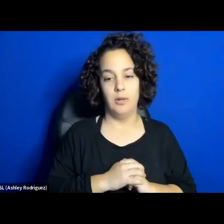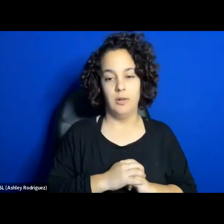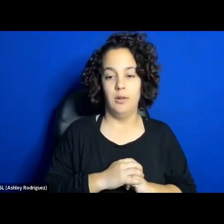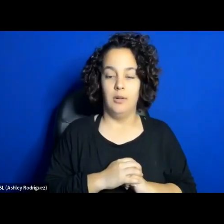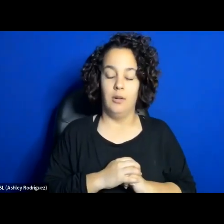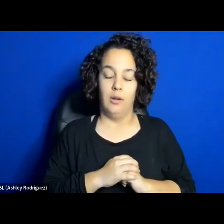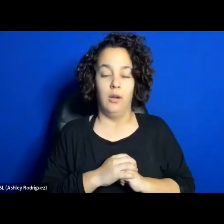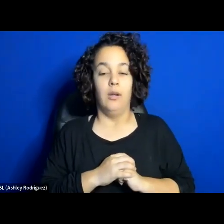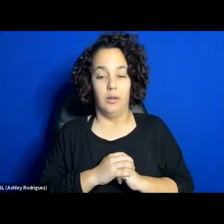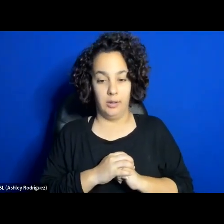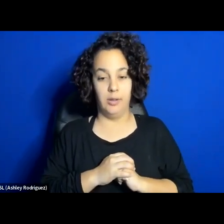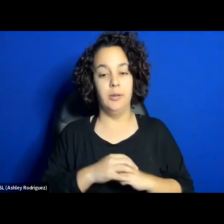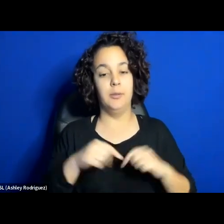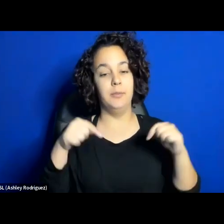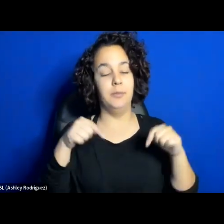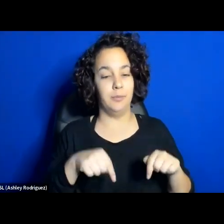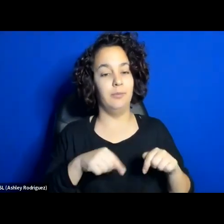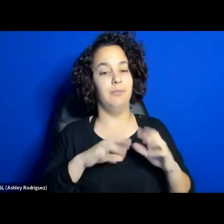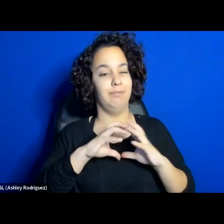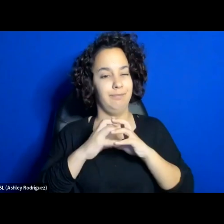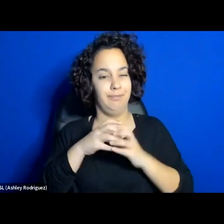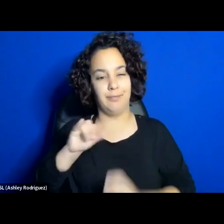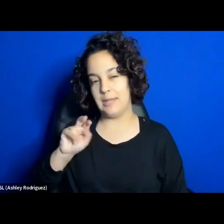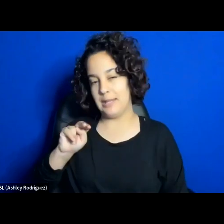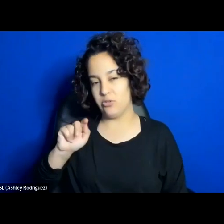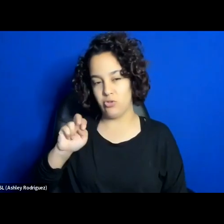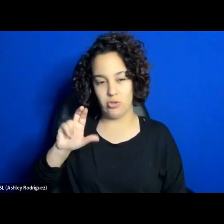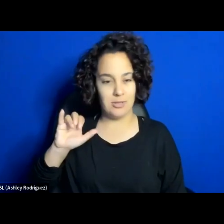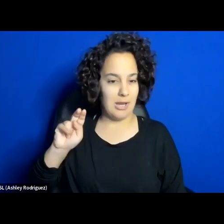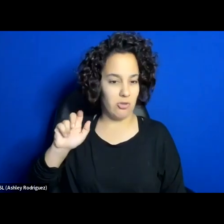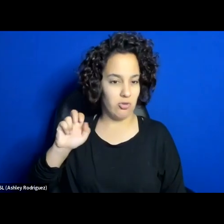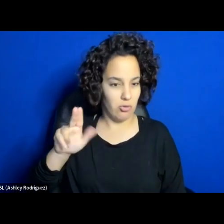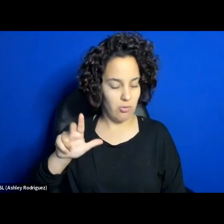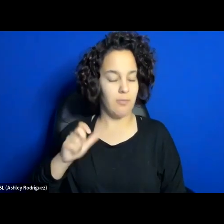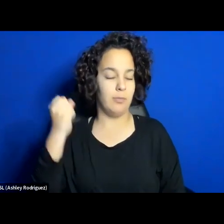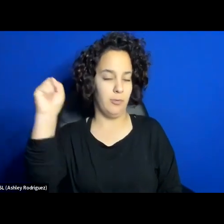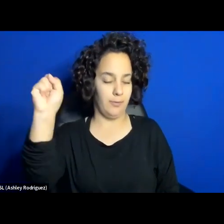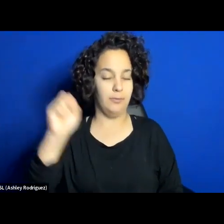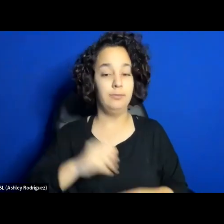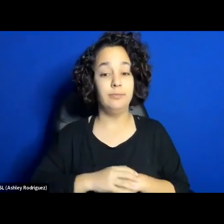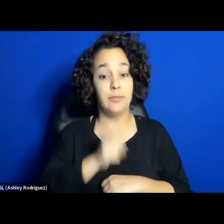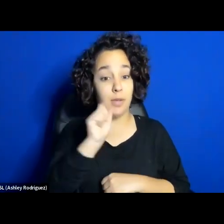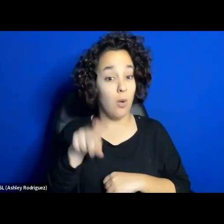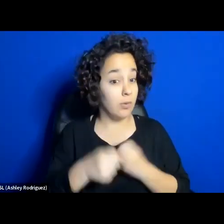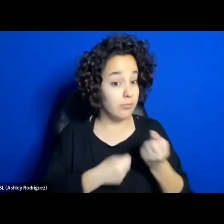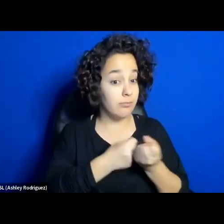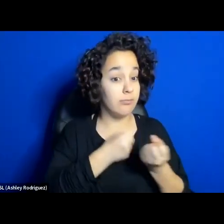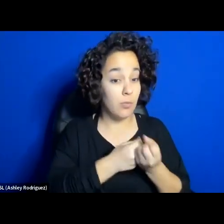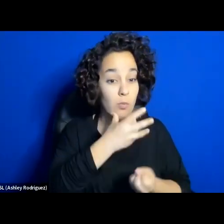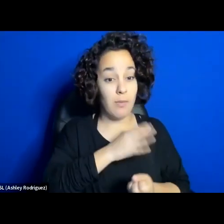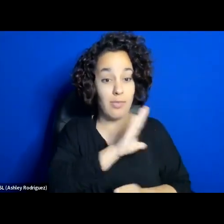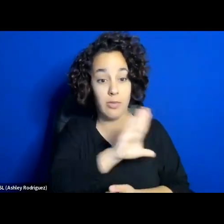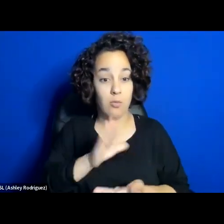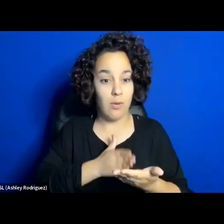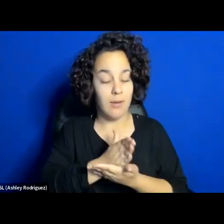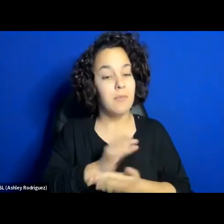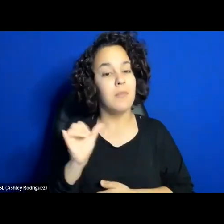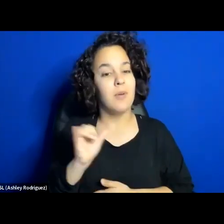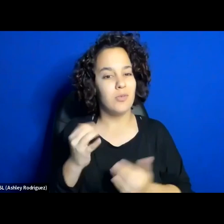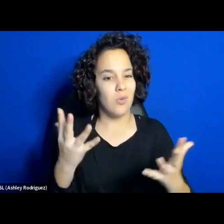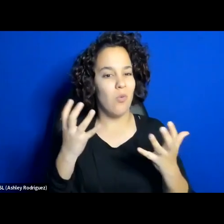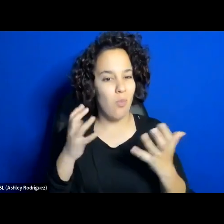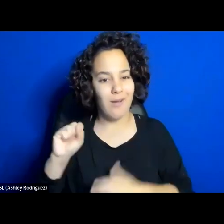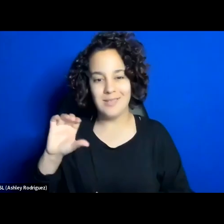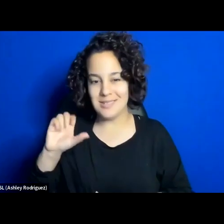an intersectional movement that fights not only for women's rights, but also for a democratic, secular government, freedom of